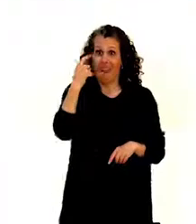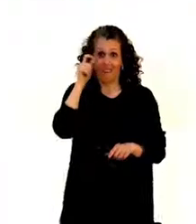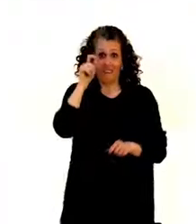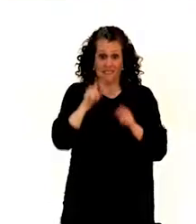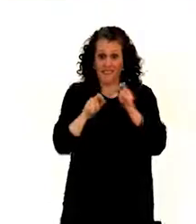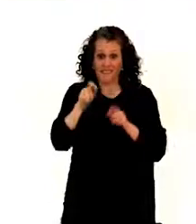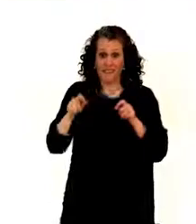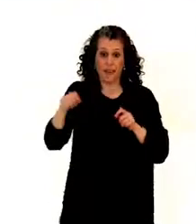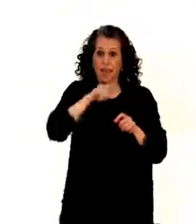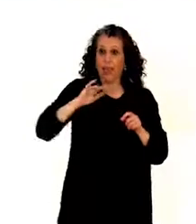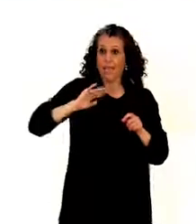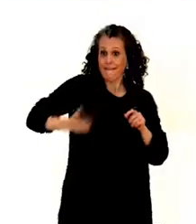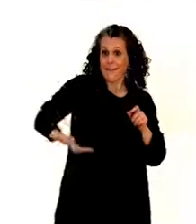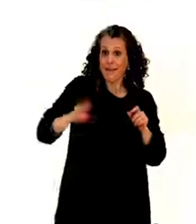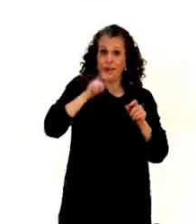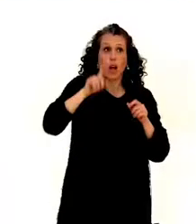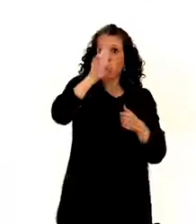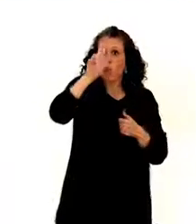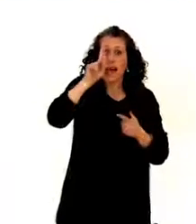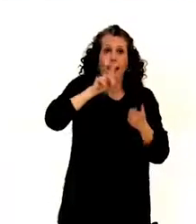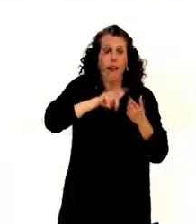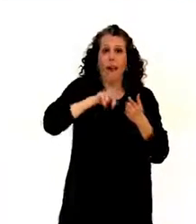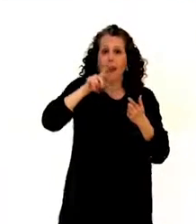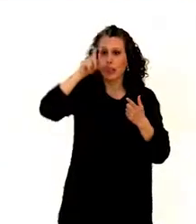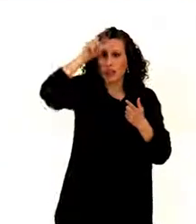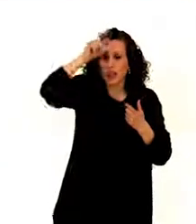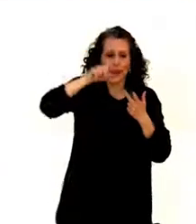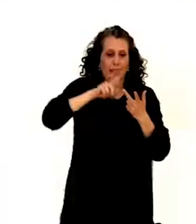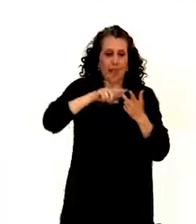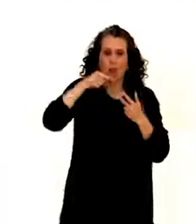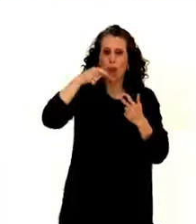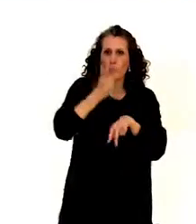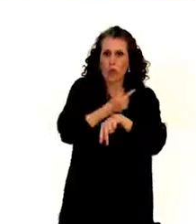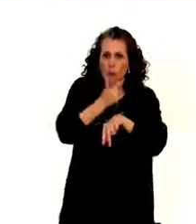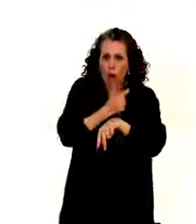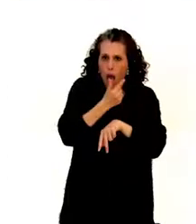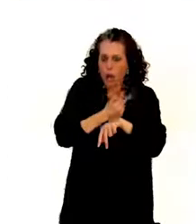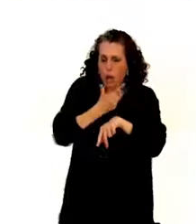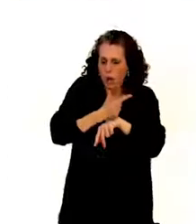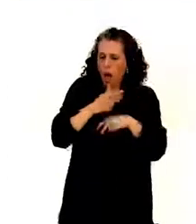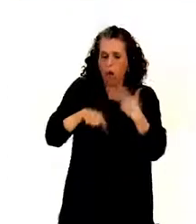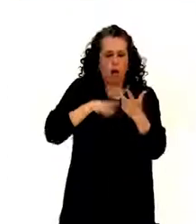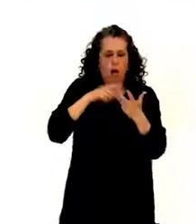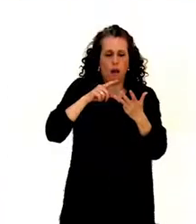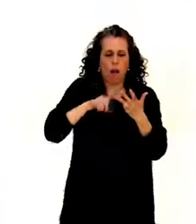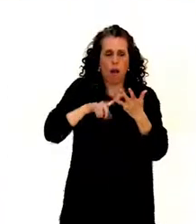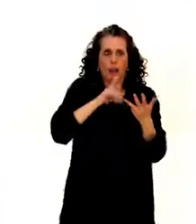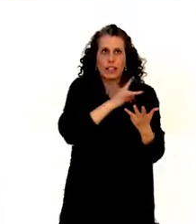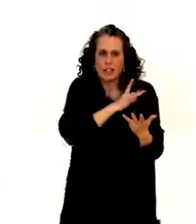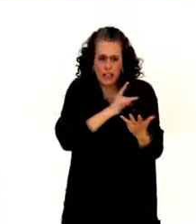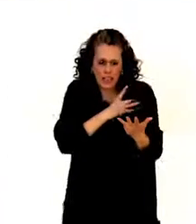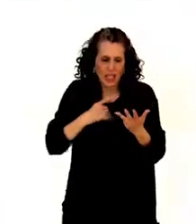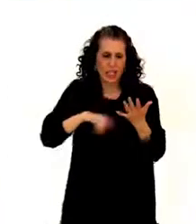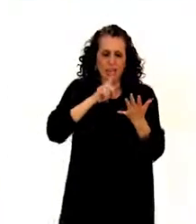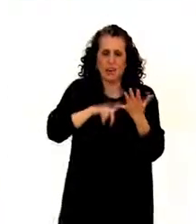female experts from UK, Turkey, Guatemala, Chile, and